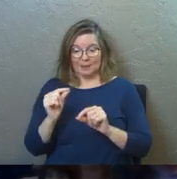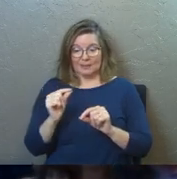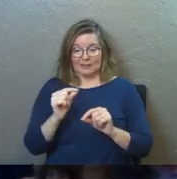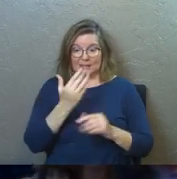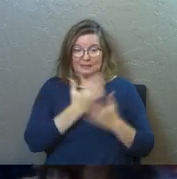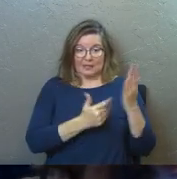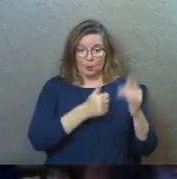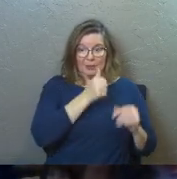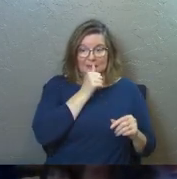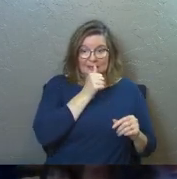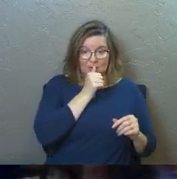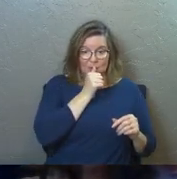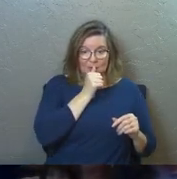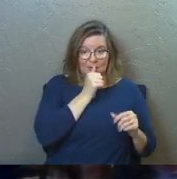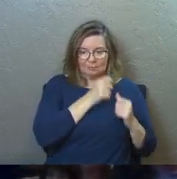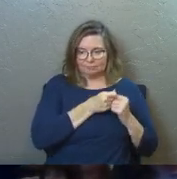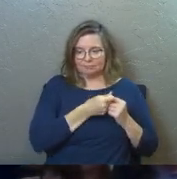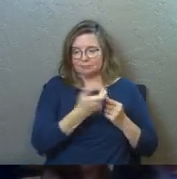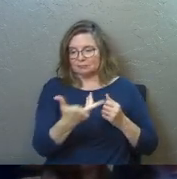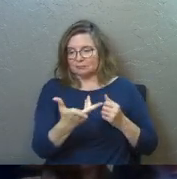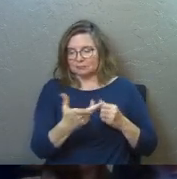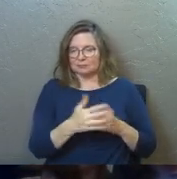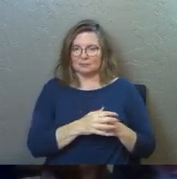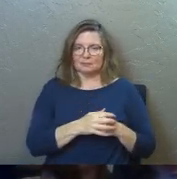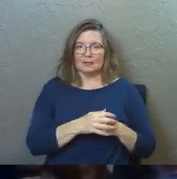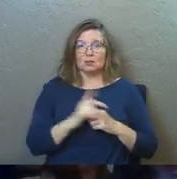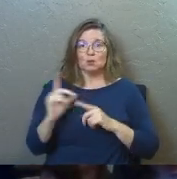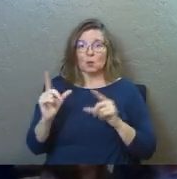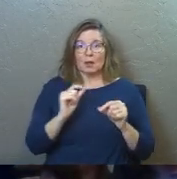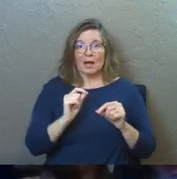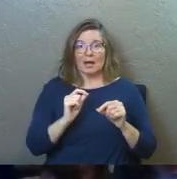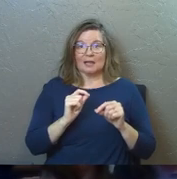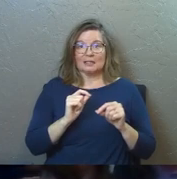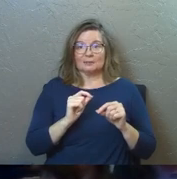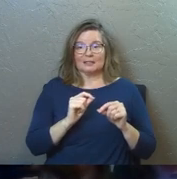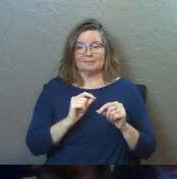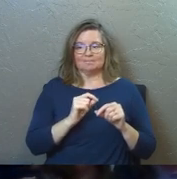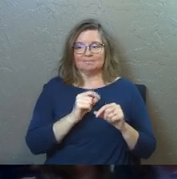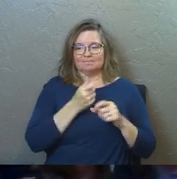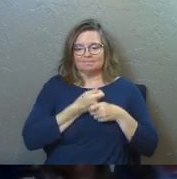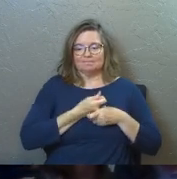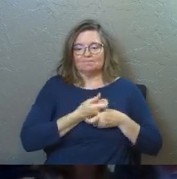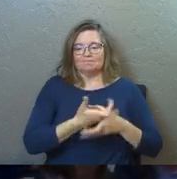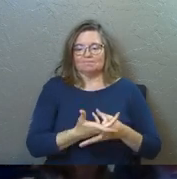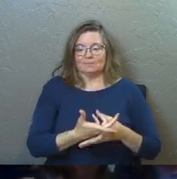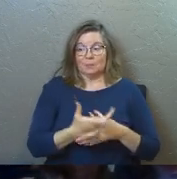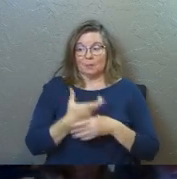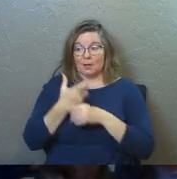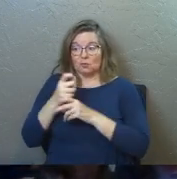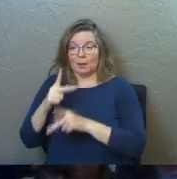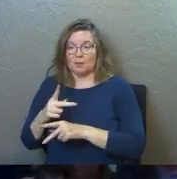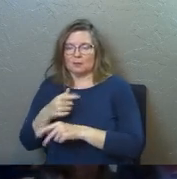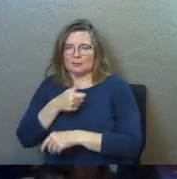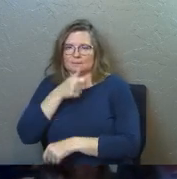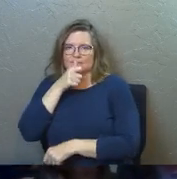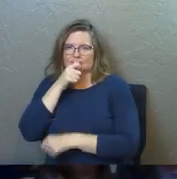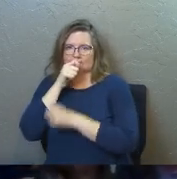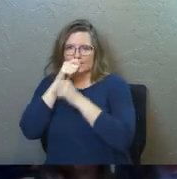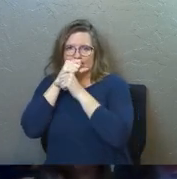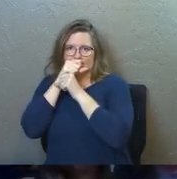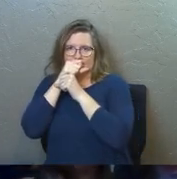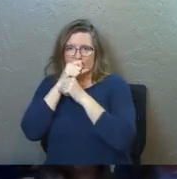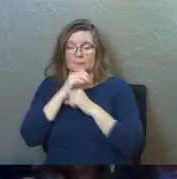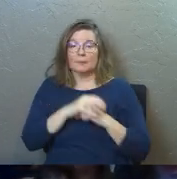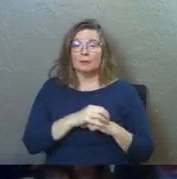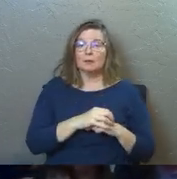gossip betrays the confidence, but a trustworthy person keeps a secret, so just look at the way the Bible is just really, really